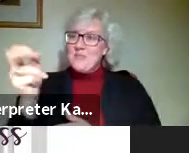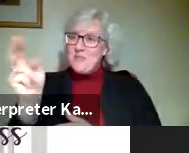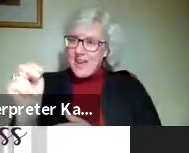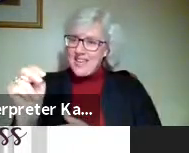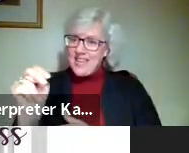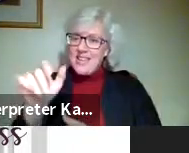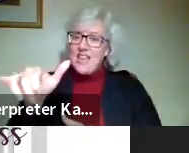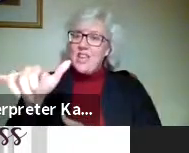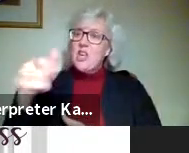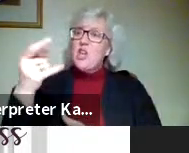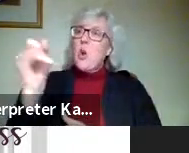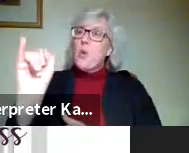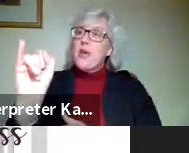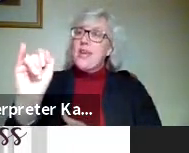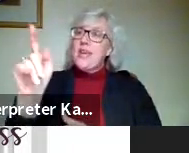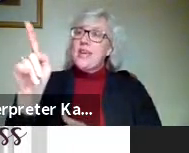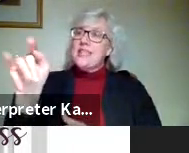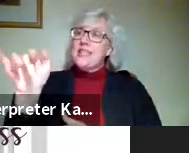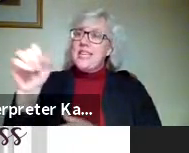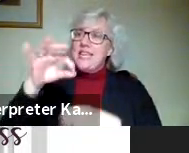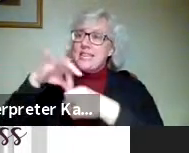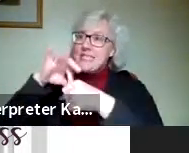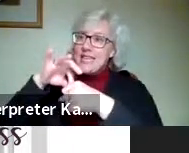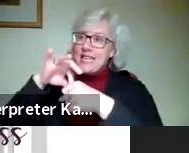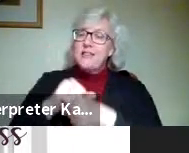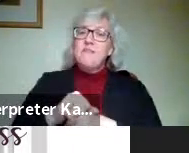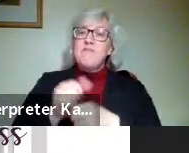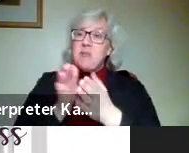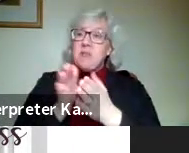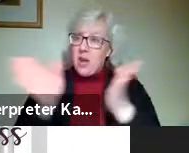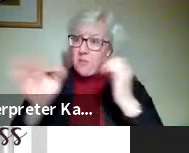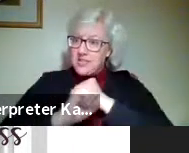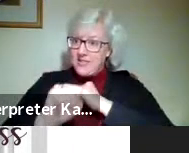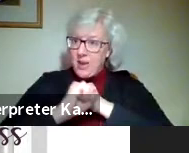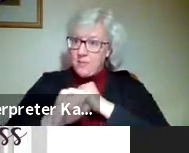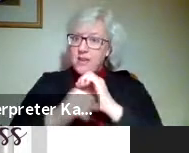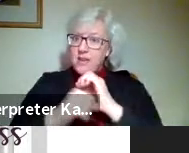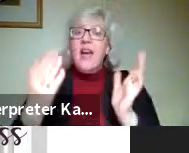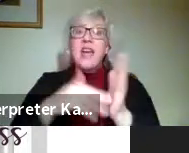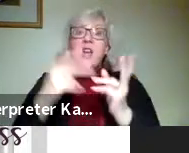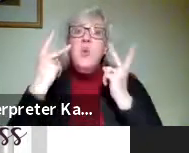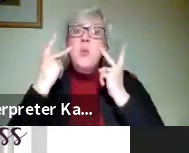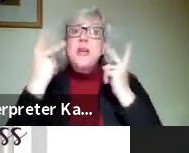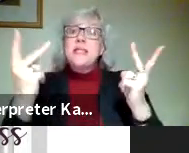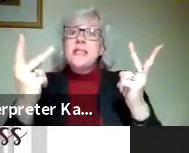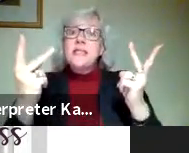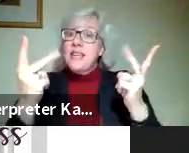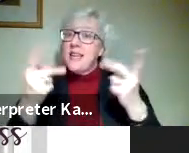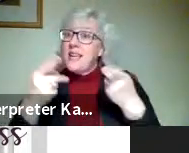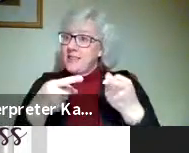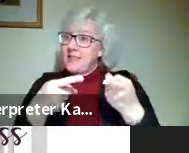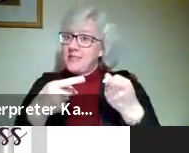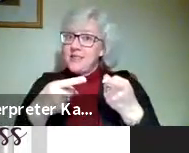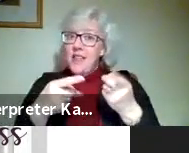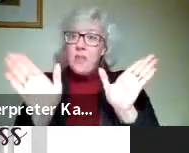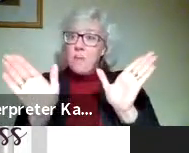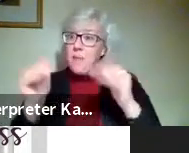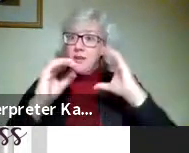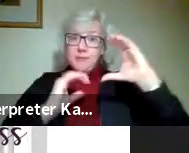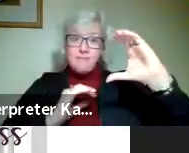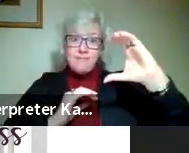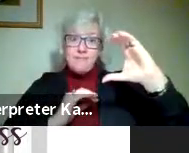Yogi Tea comprehensive campaign. And again, you can look in the upper center at the initial packaging.